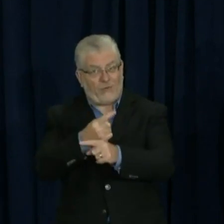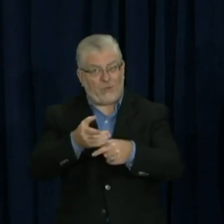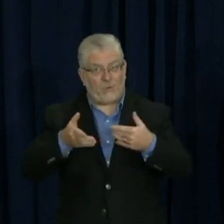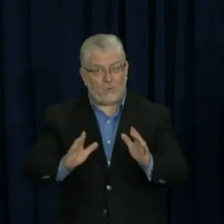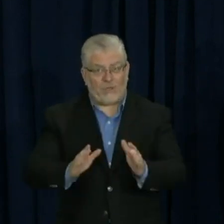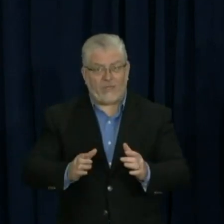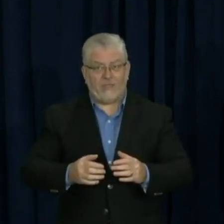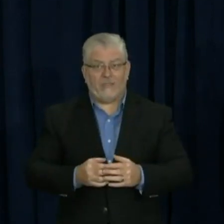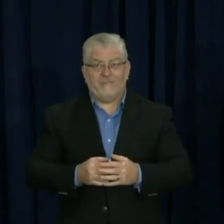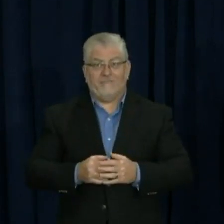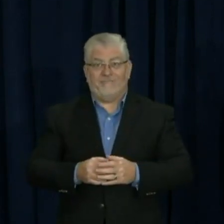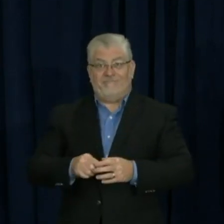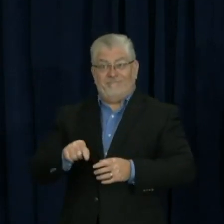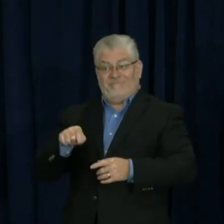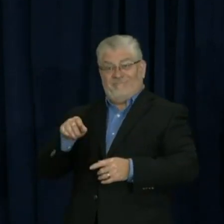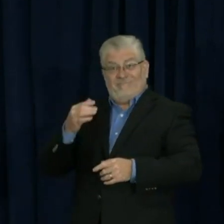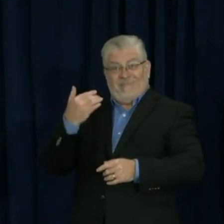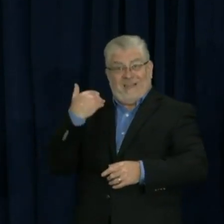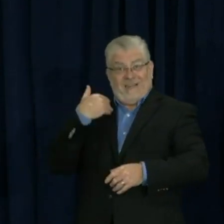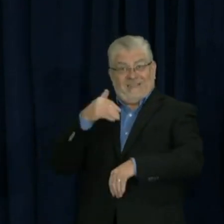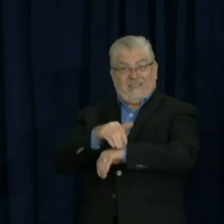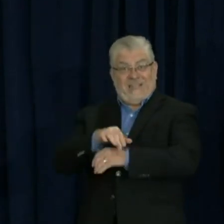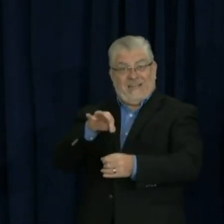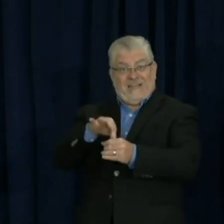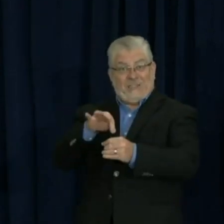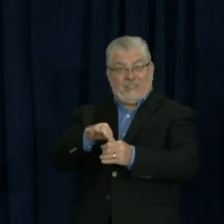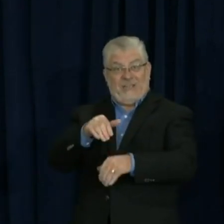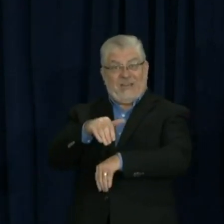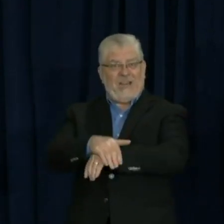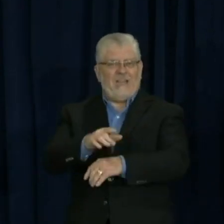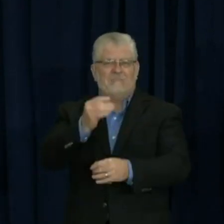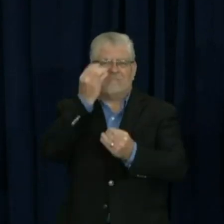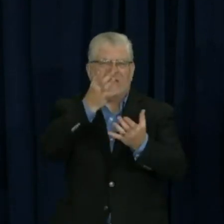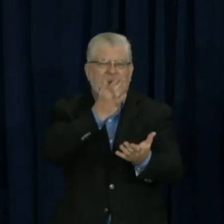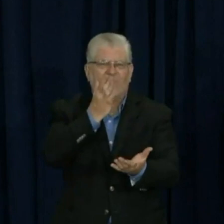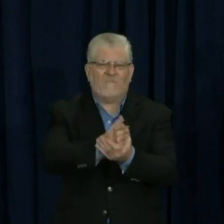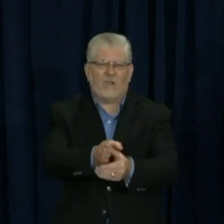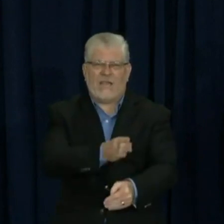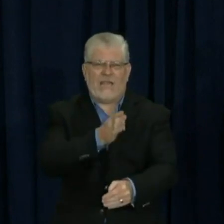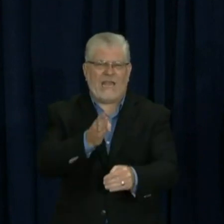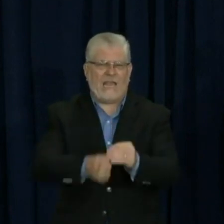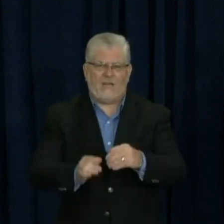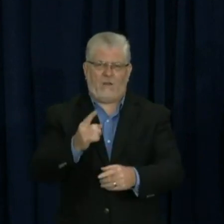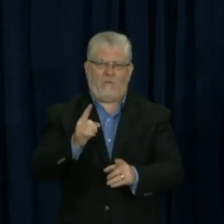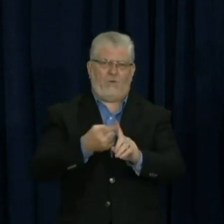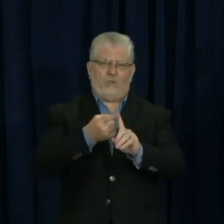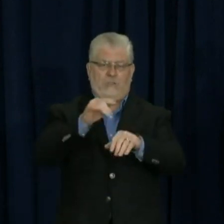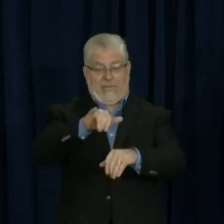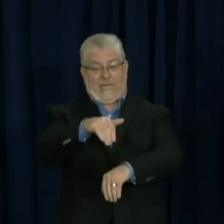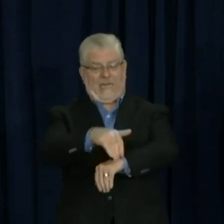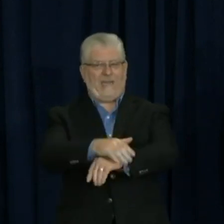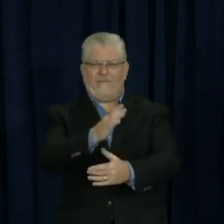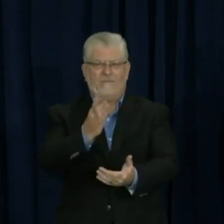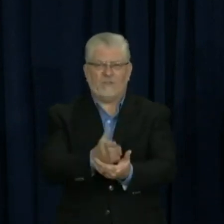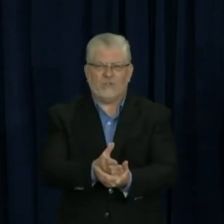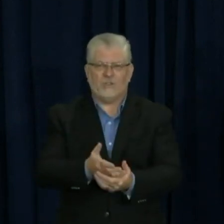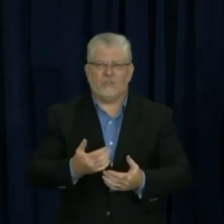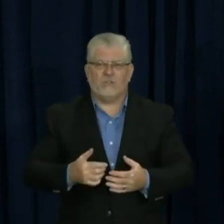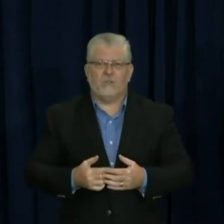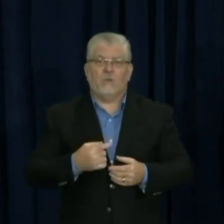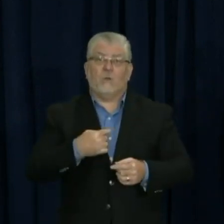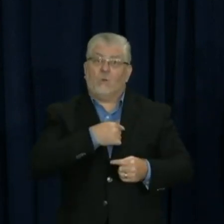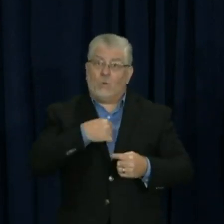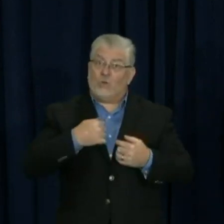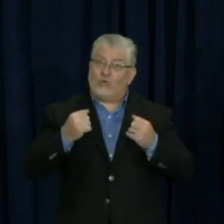election night. And the counties are doing this accurately and accurately as quickly as they possibly